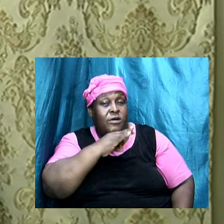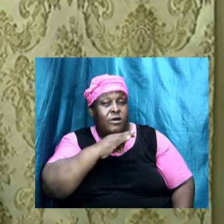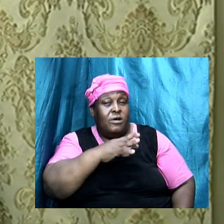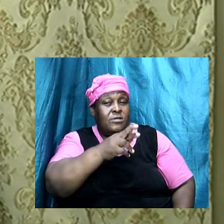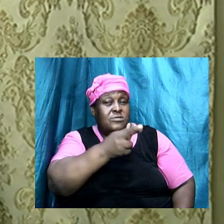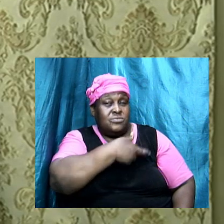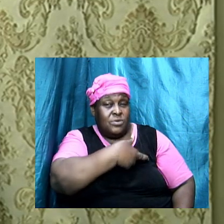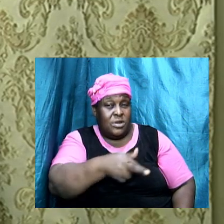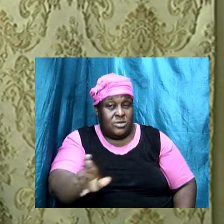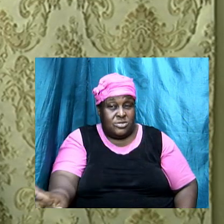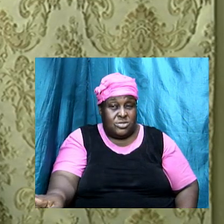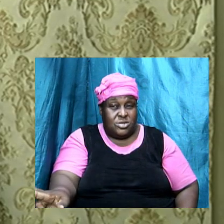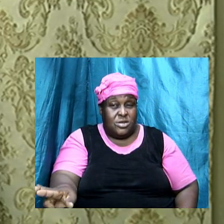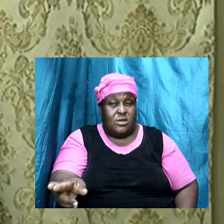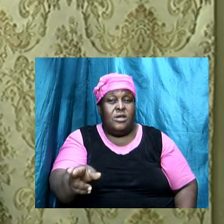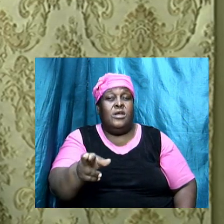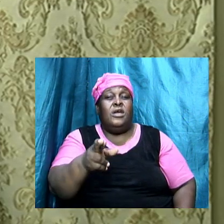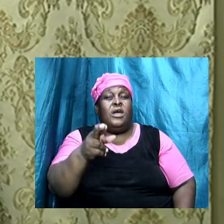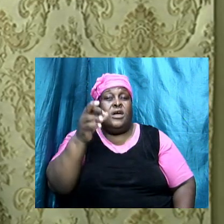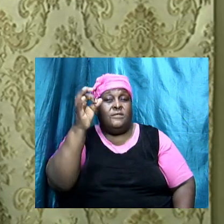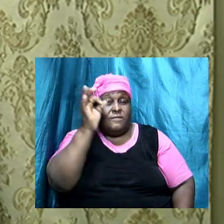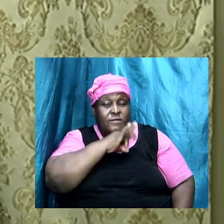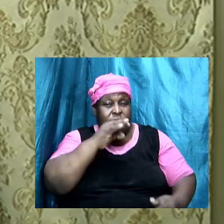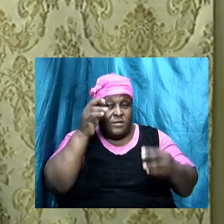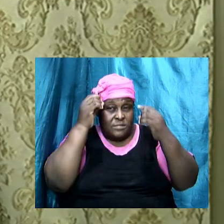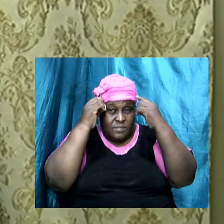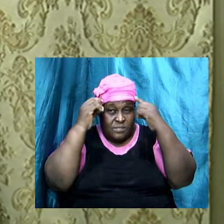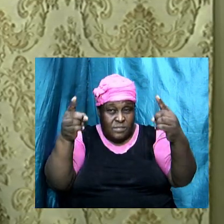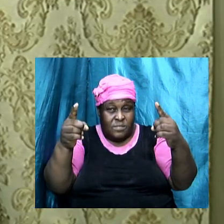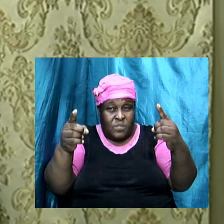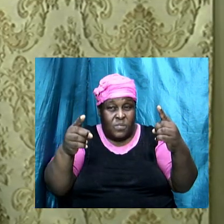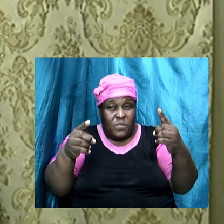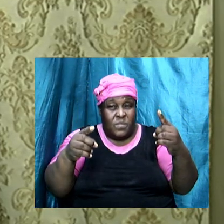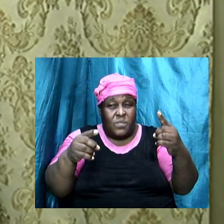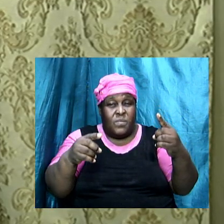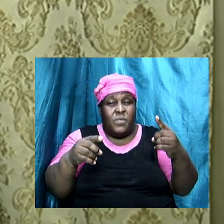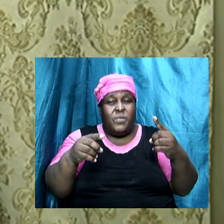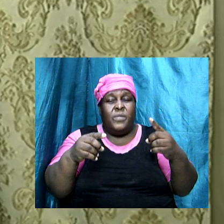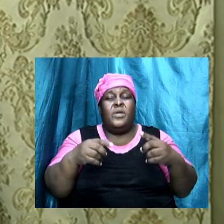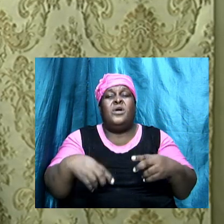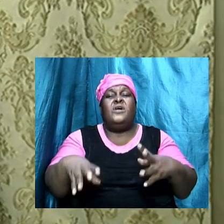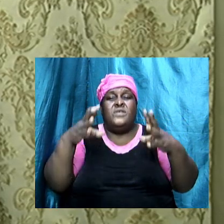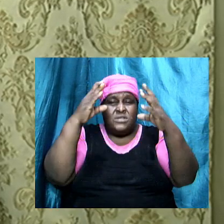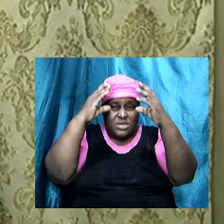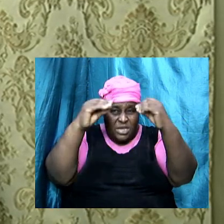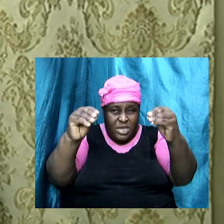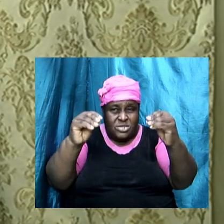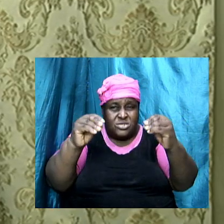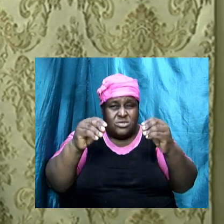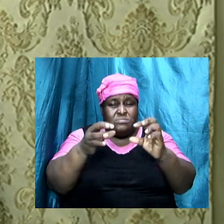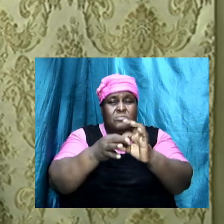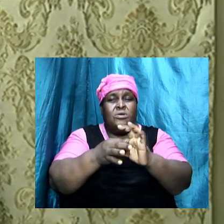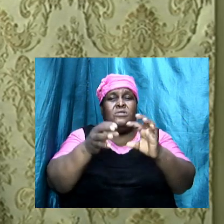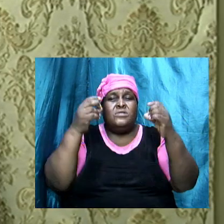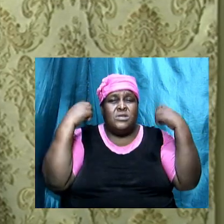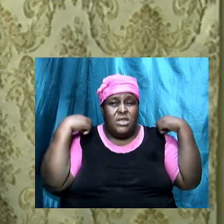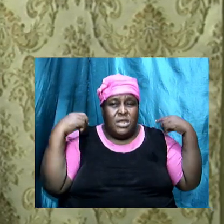false doctrine are the playground of demons. When we look now at 2 Corinthians